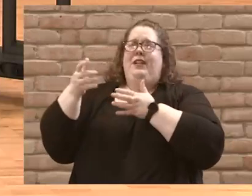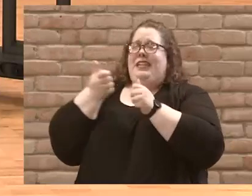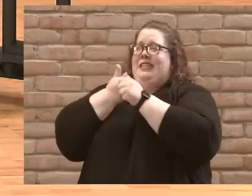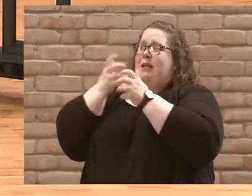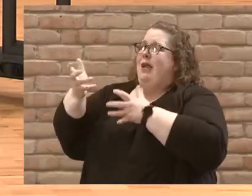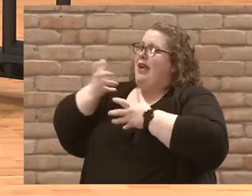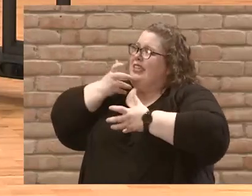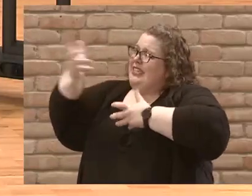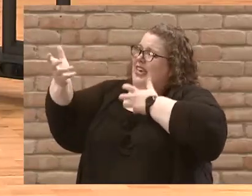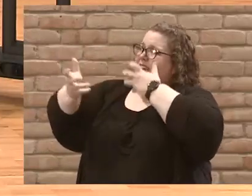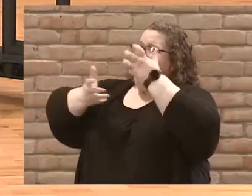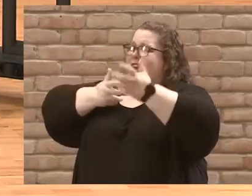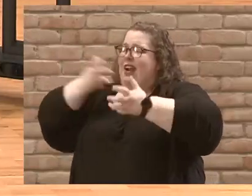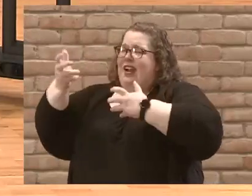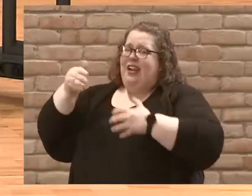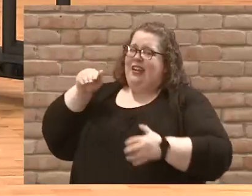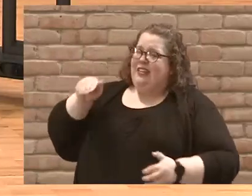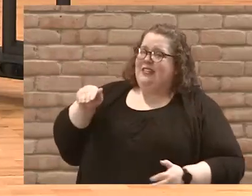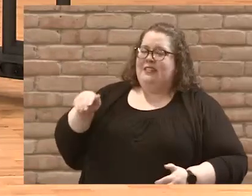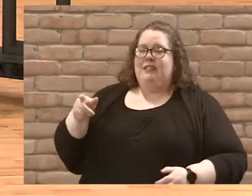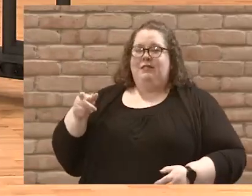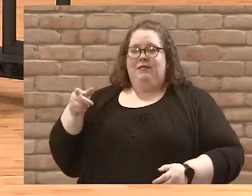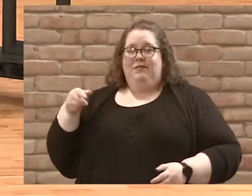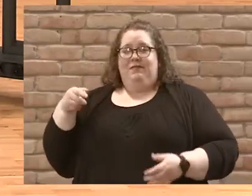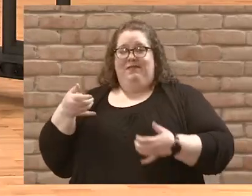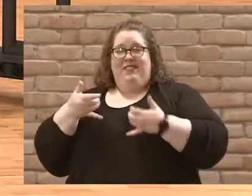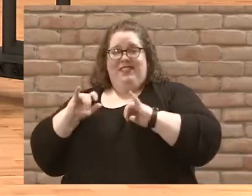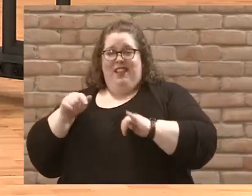and Jesus is sleeping.